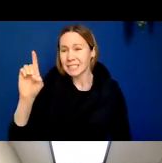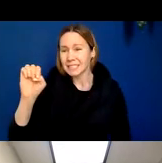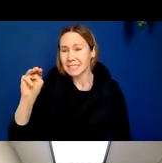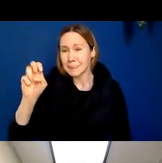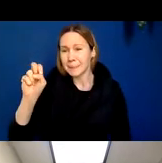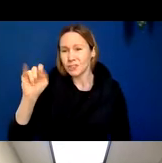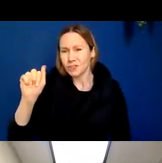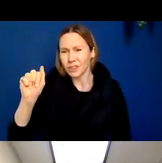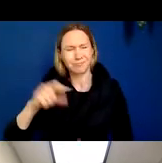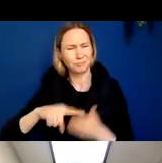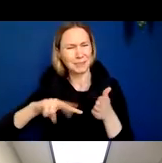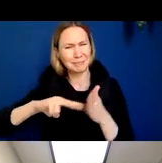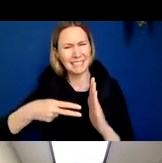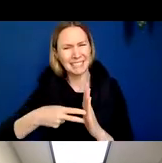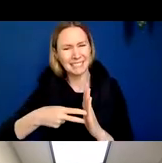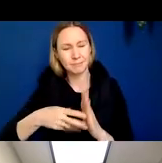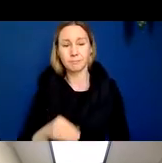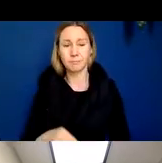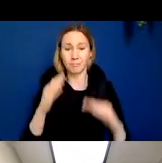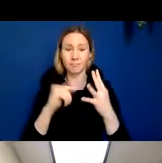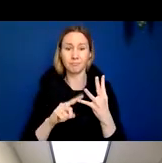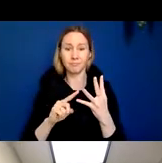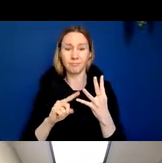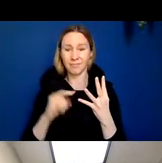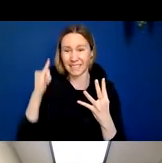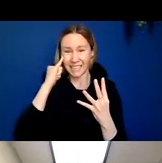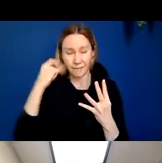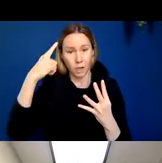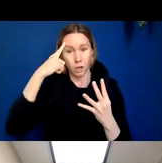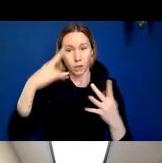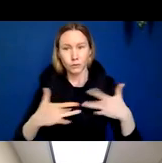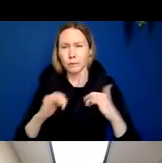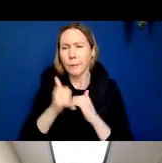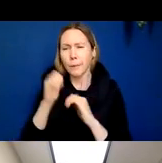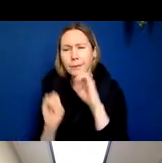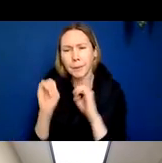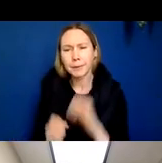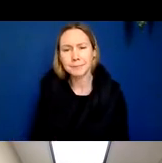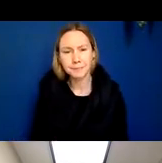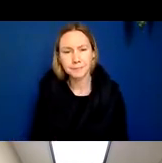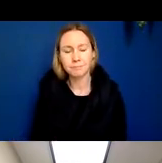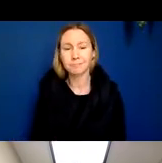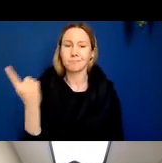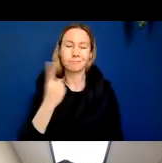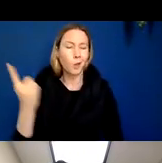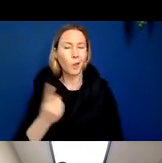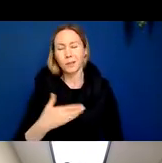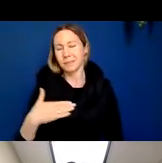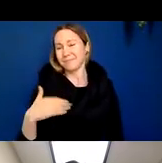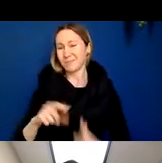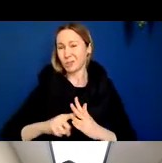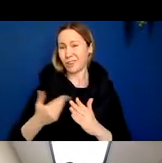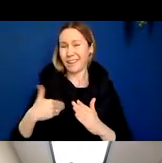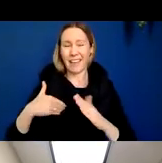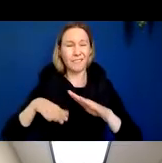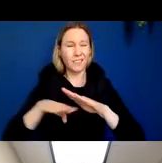And finally, how do we evaluate persons with cognitive concerns? I'd always like to start with very basic concepts. And I think that to